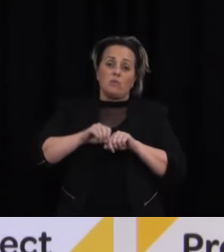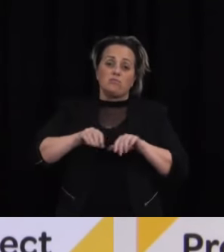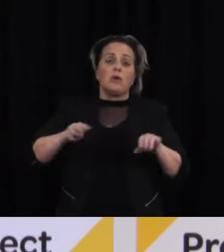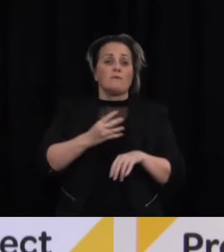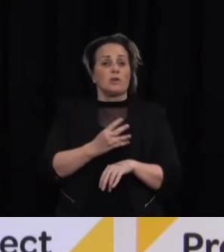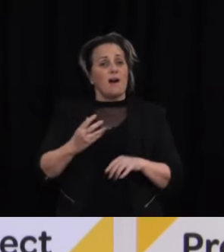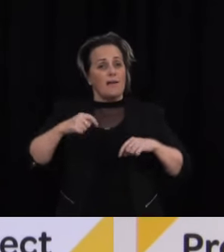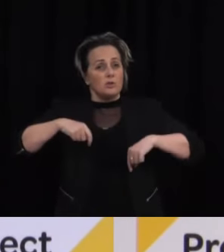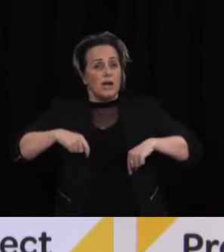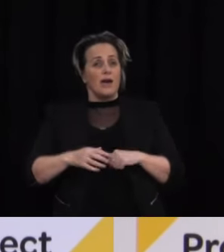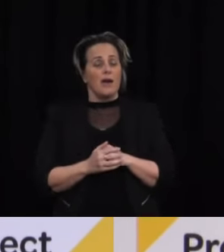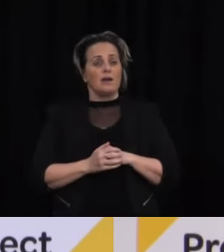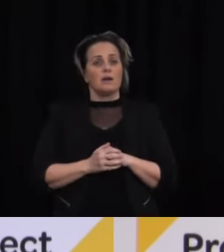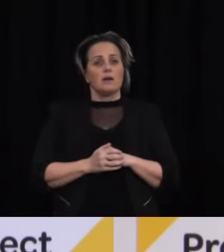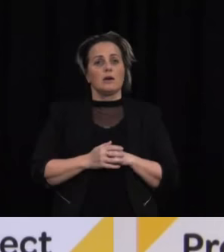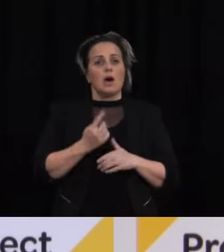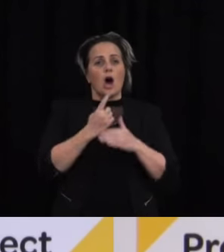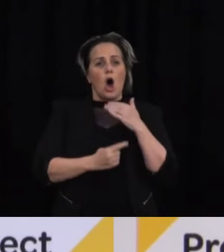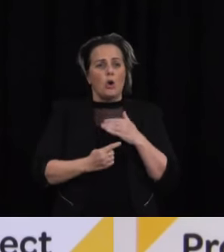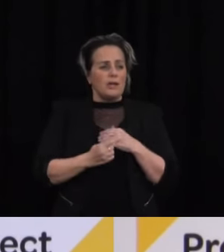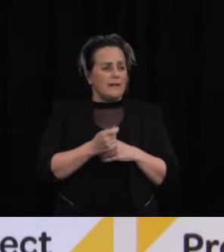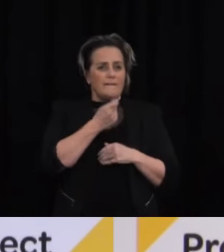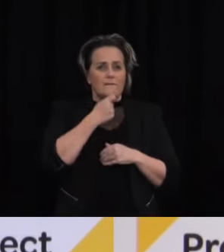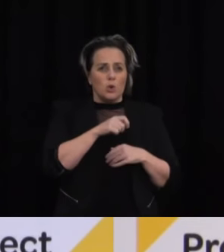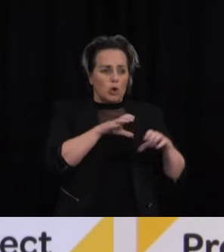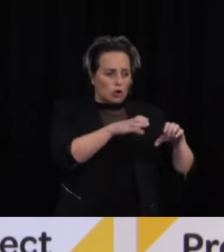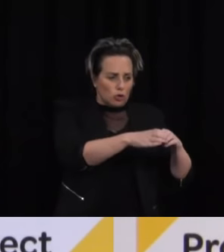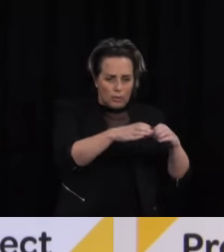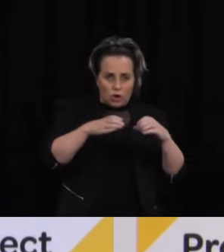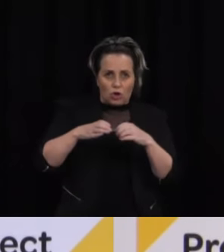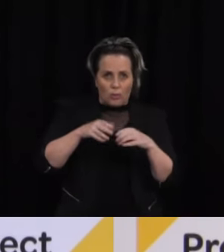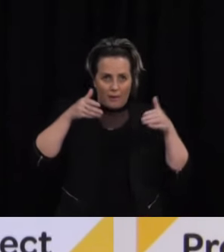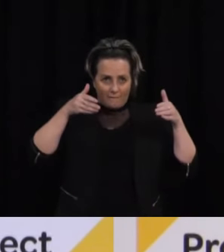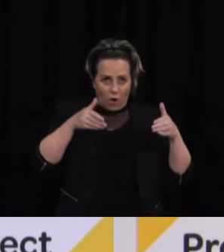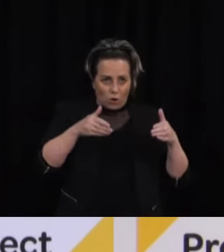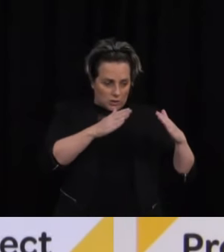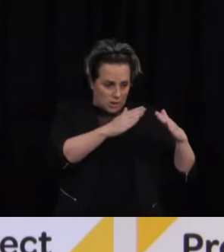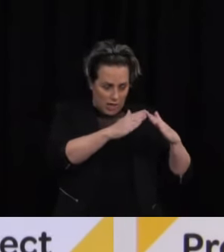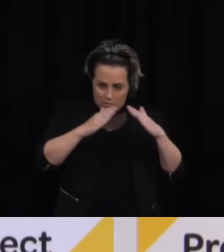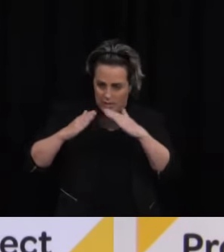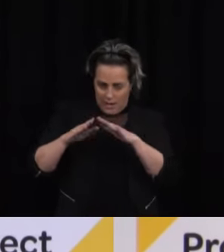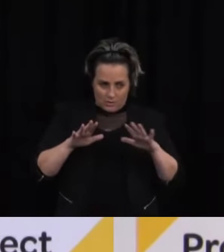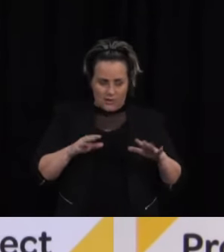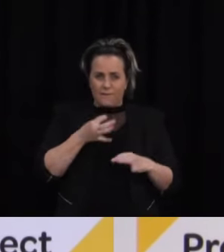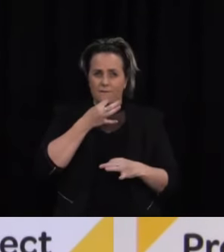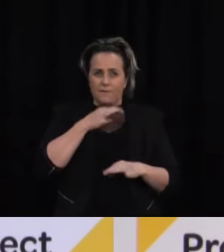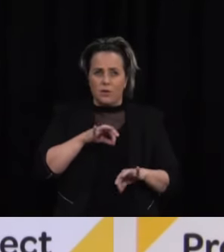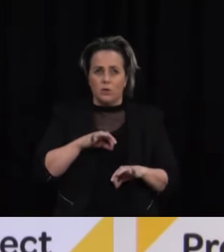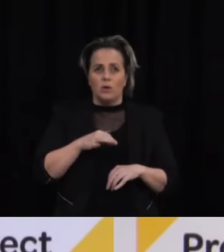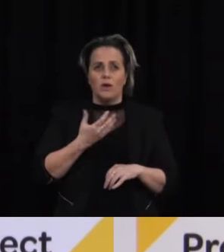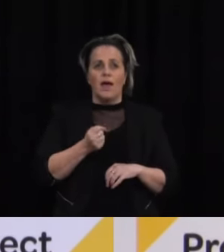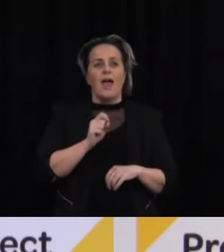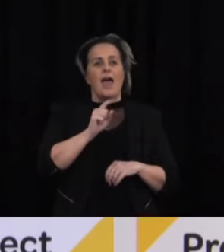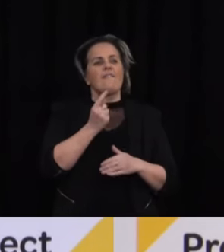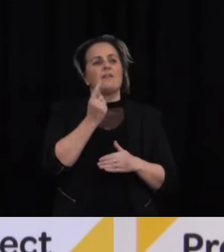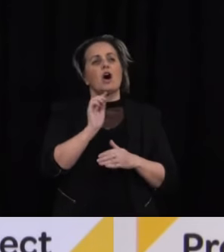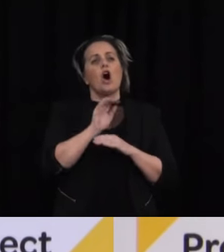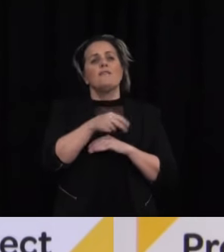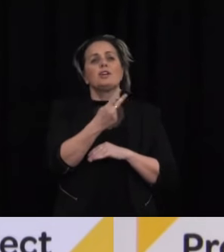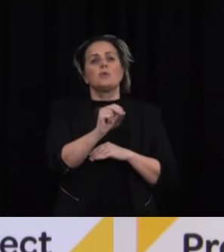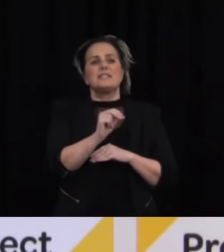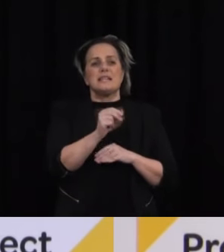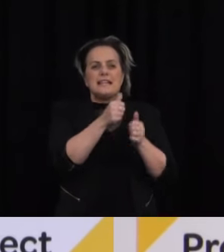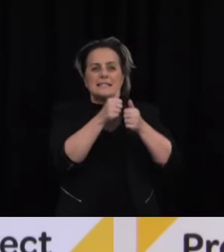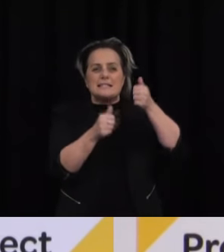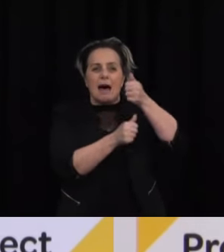are only a small number of active subclusters here we've got over 20 different subclusters most of those